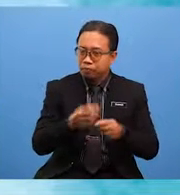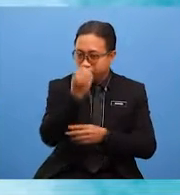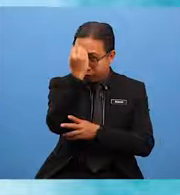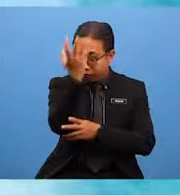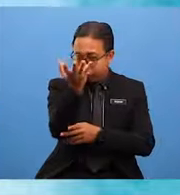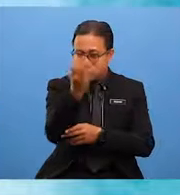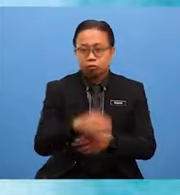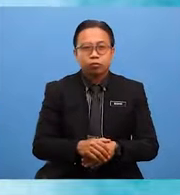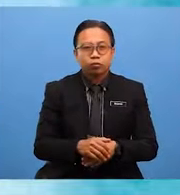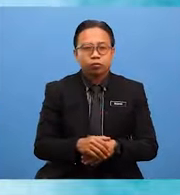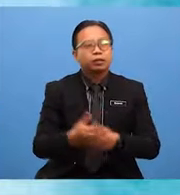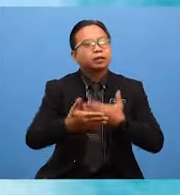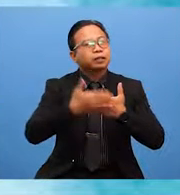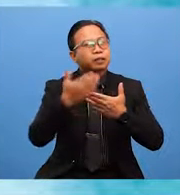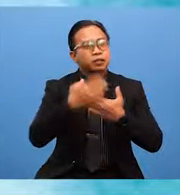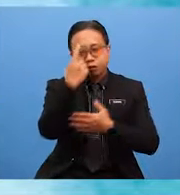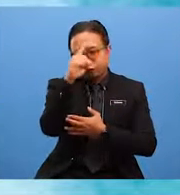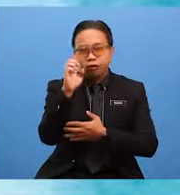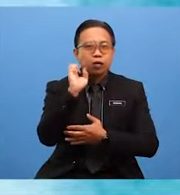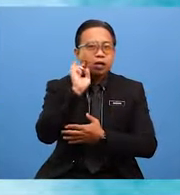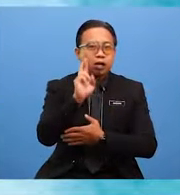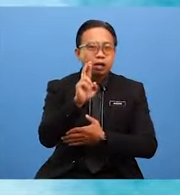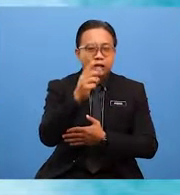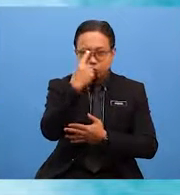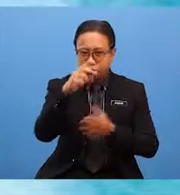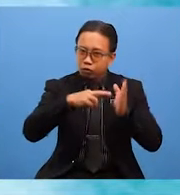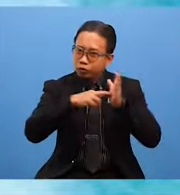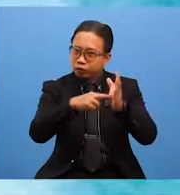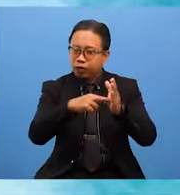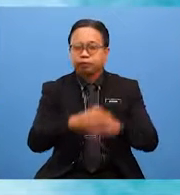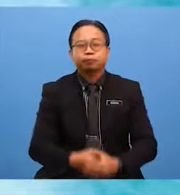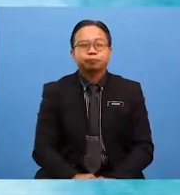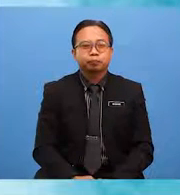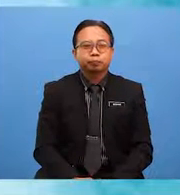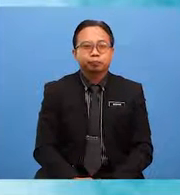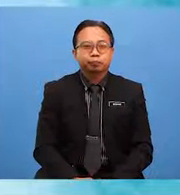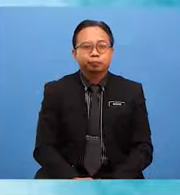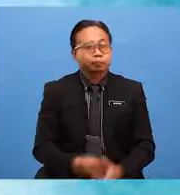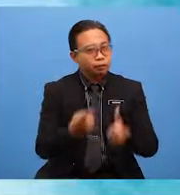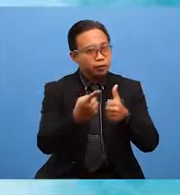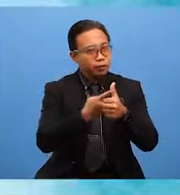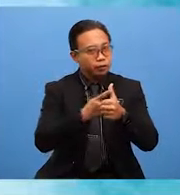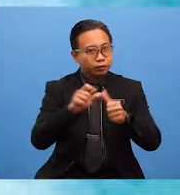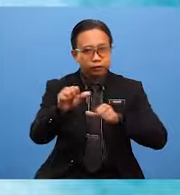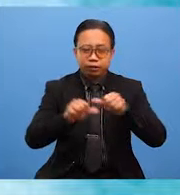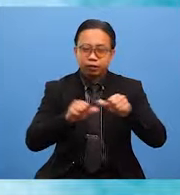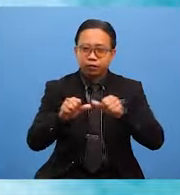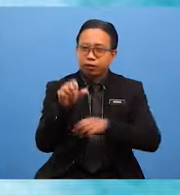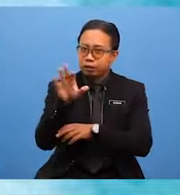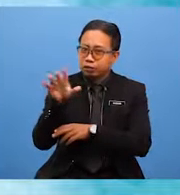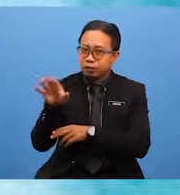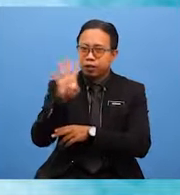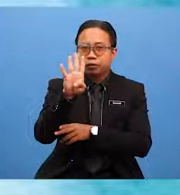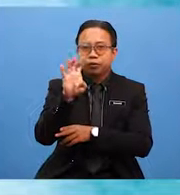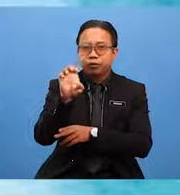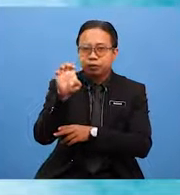Then, it will be easier for her to refer to. First activity, Spelling B.